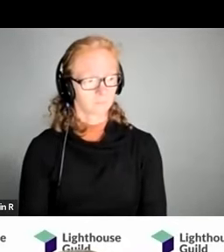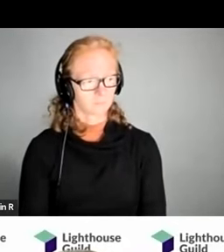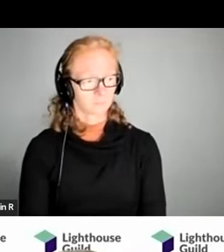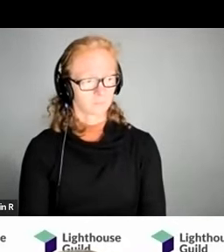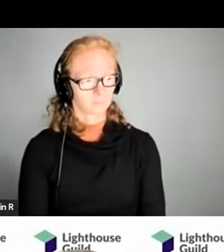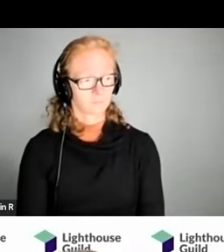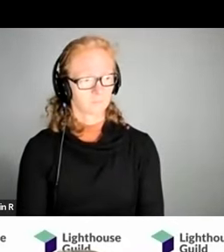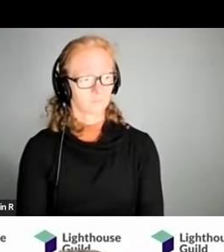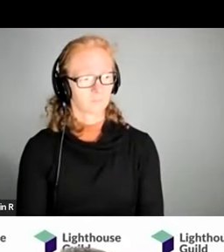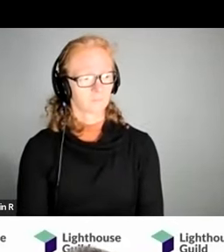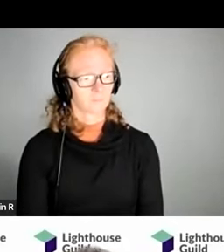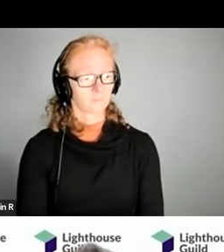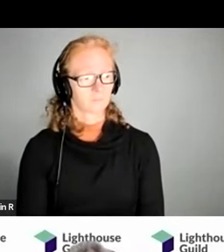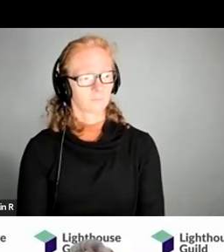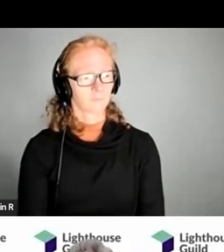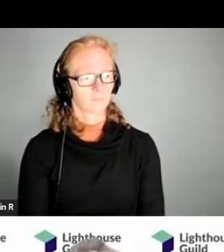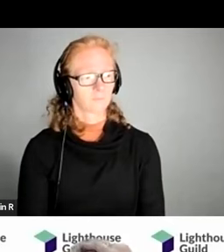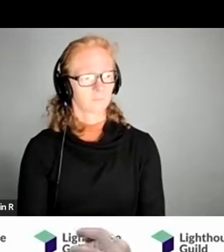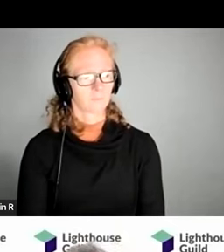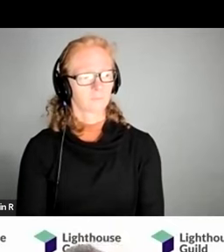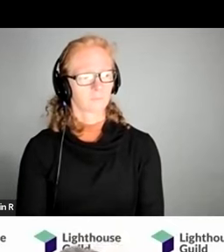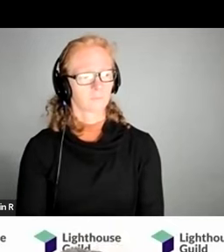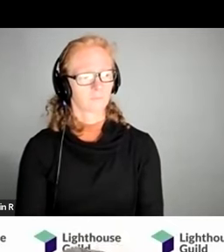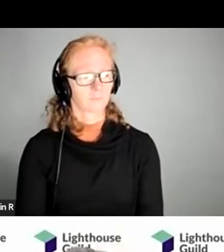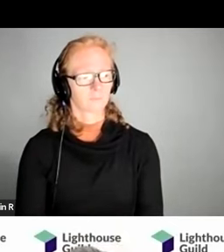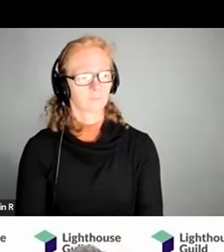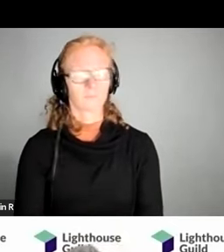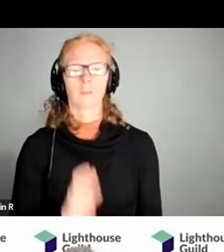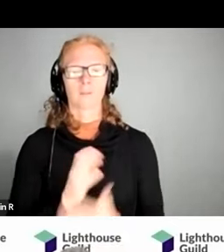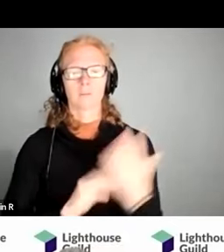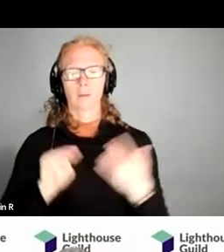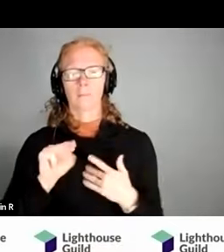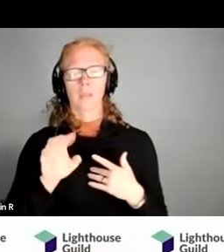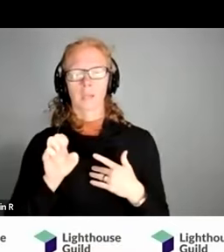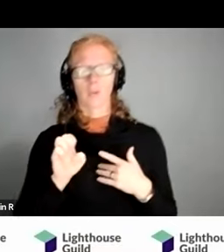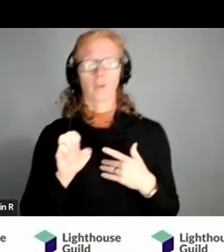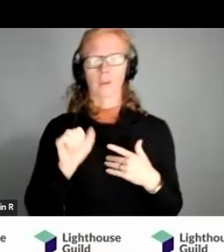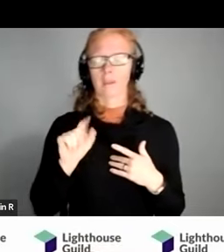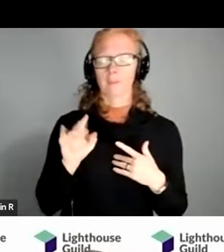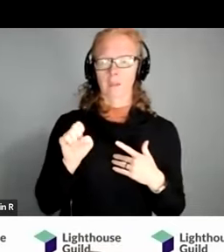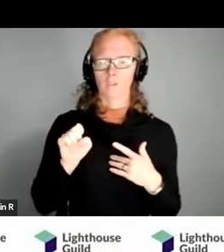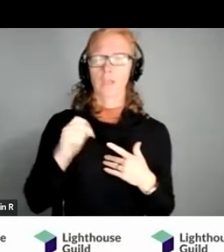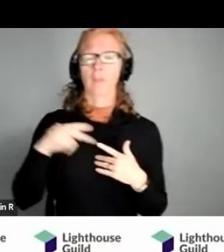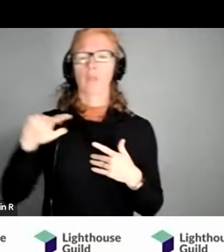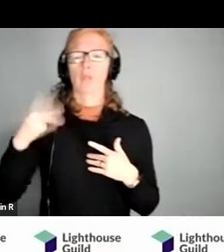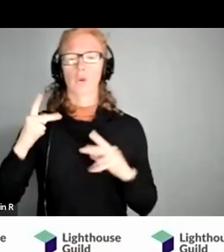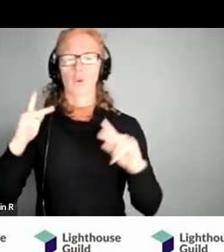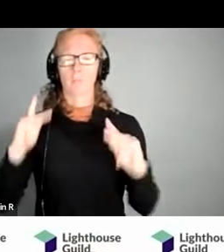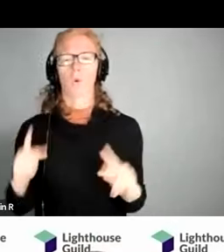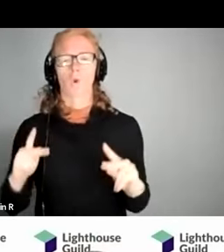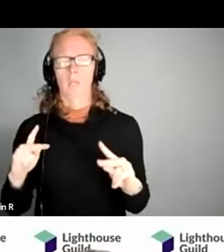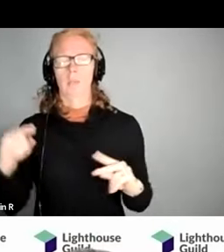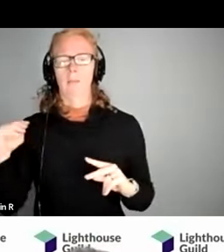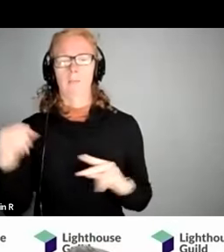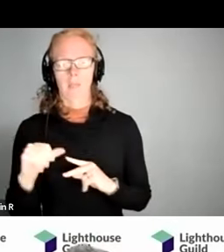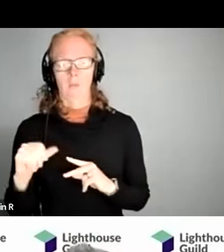so some medicare advantage plans do have a third party payer for hearing aids or um